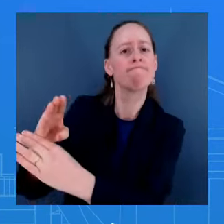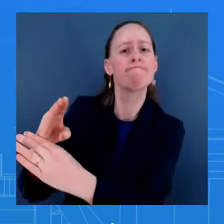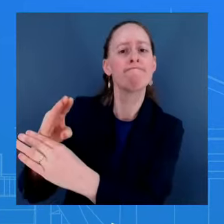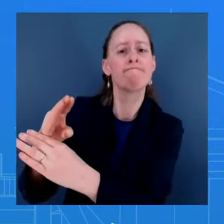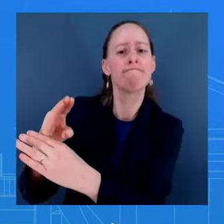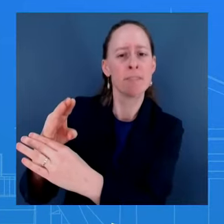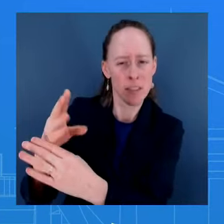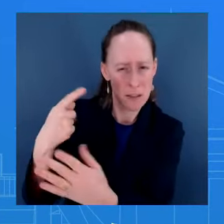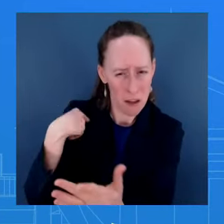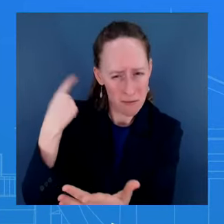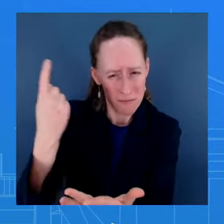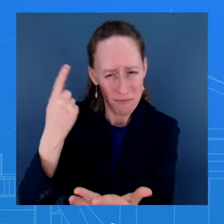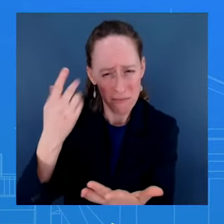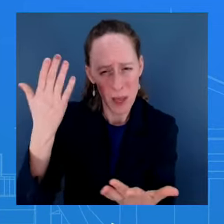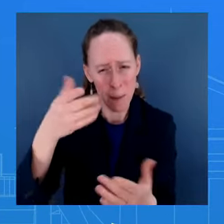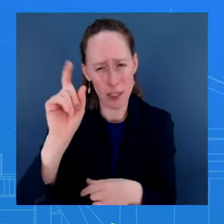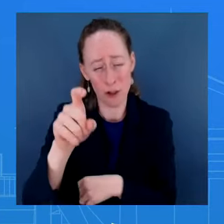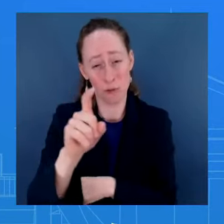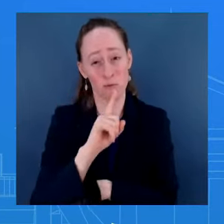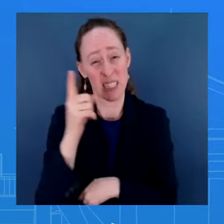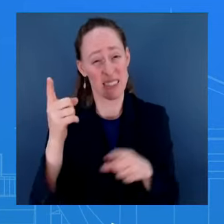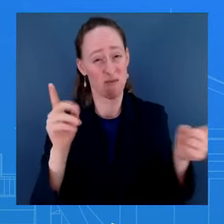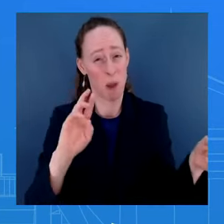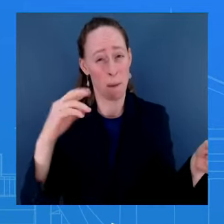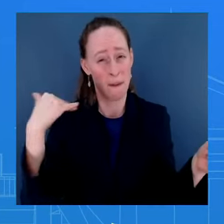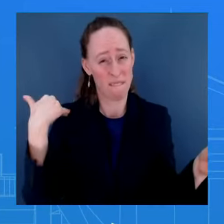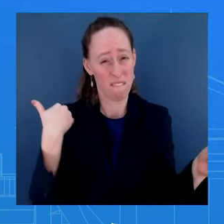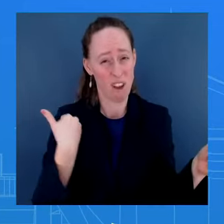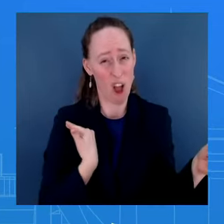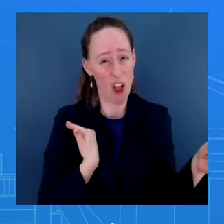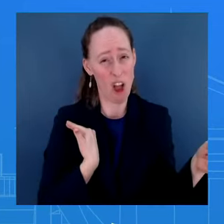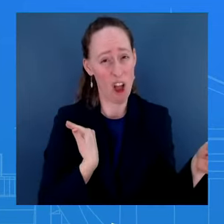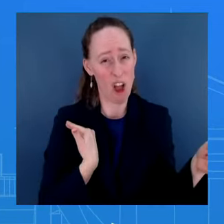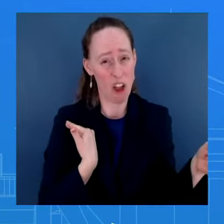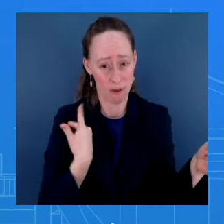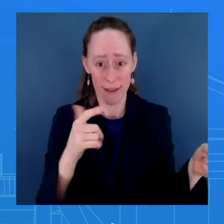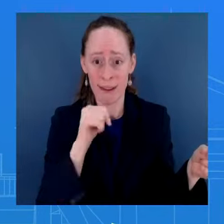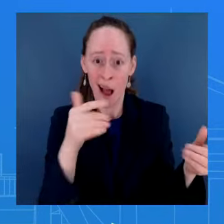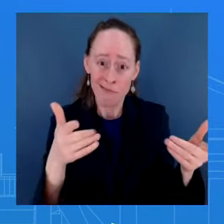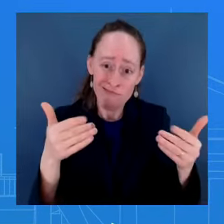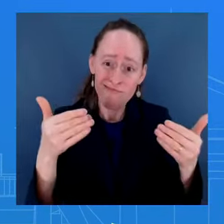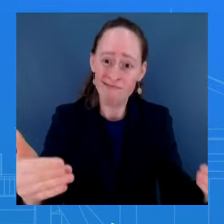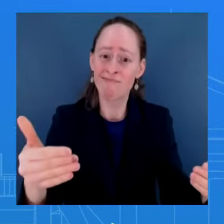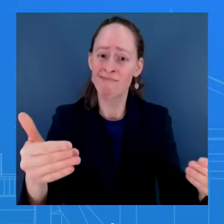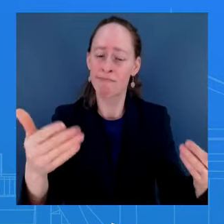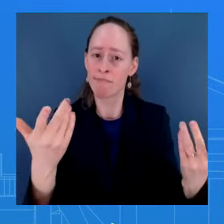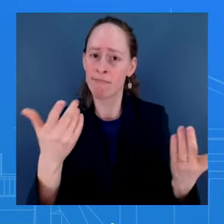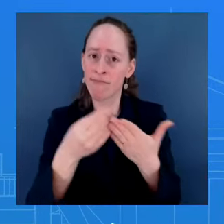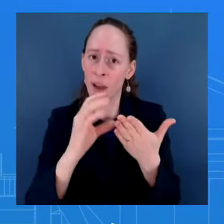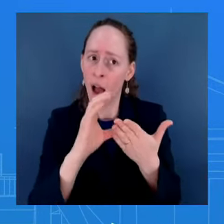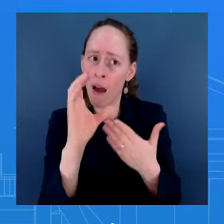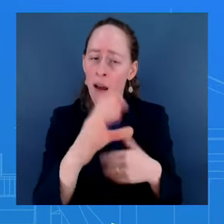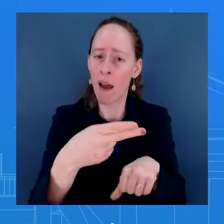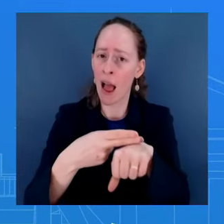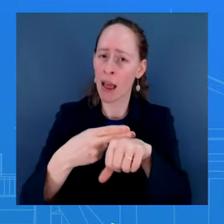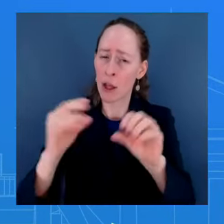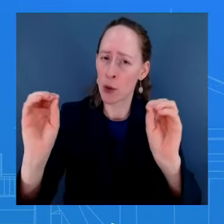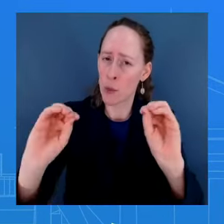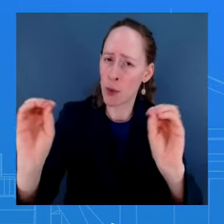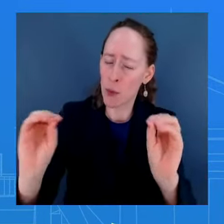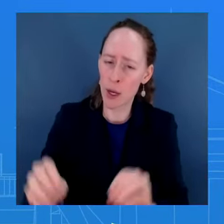holding up critical money for Haiti? So let's not forget, what we're providing to Haiti is emergency, really important